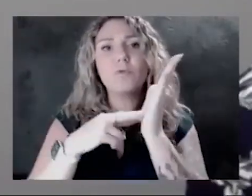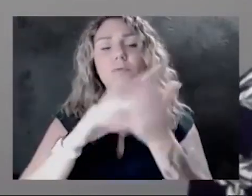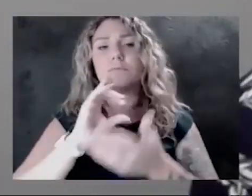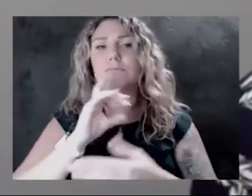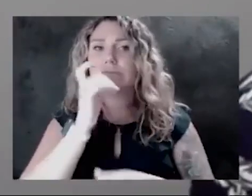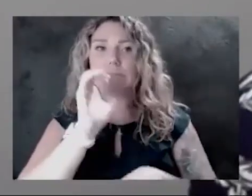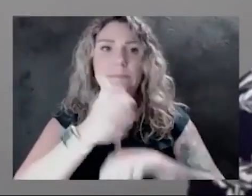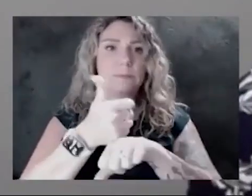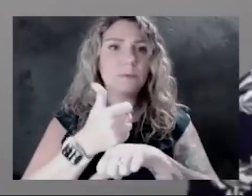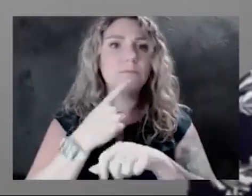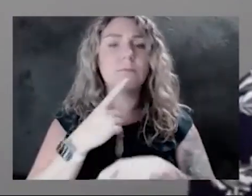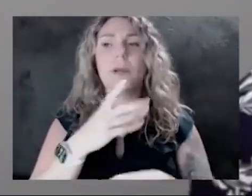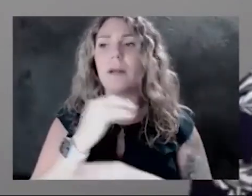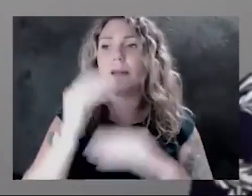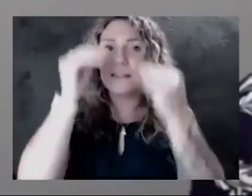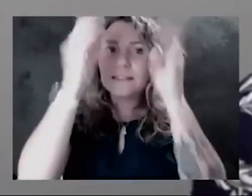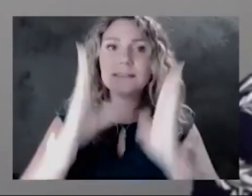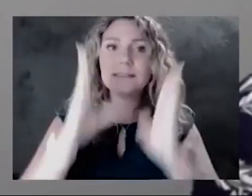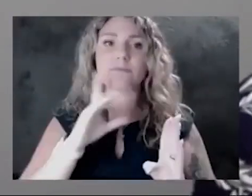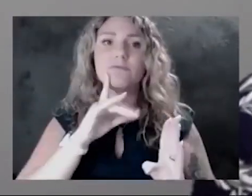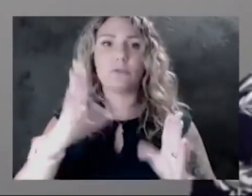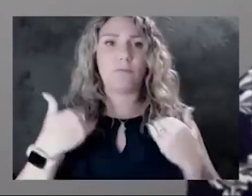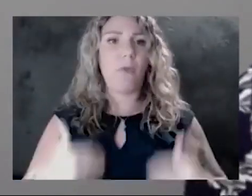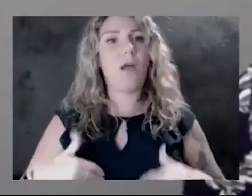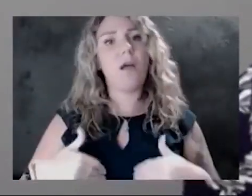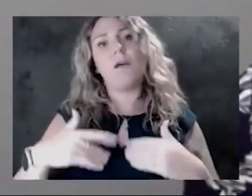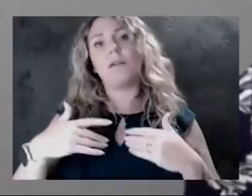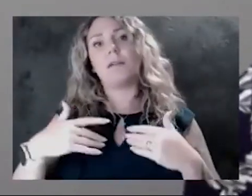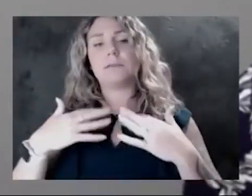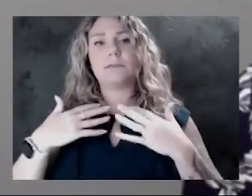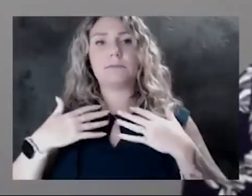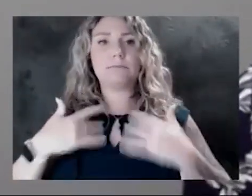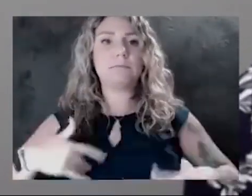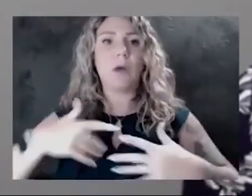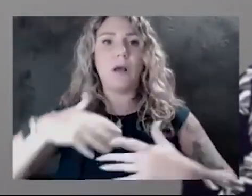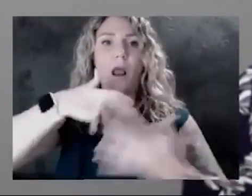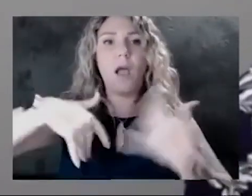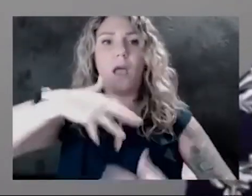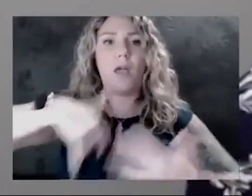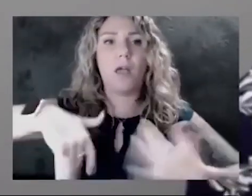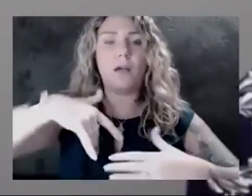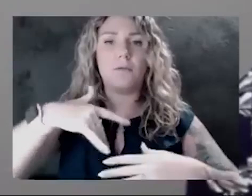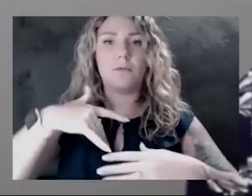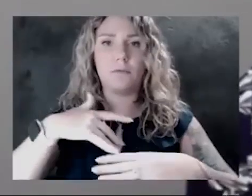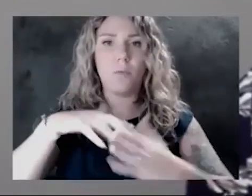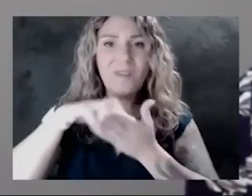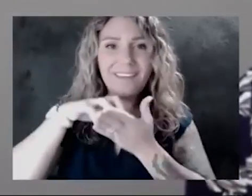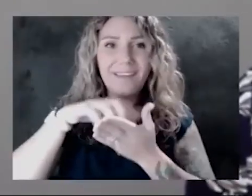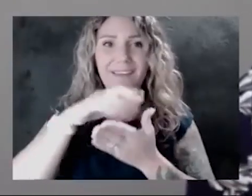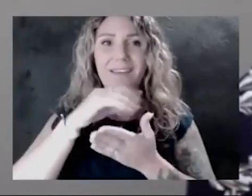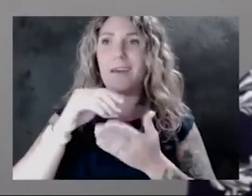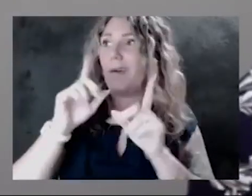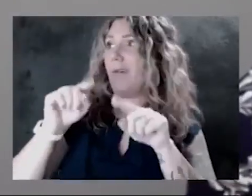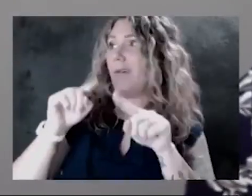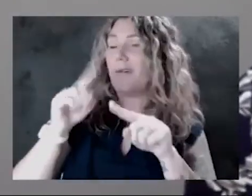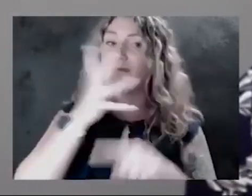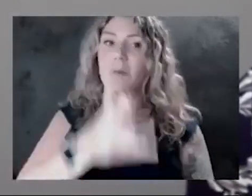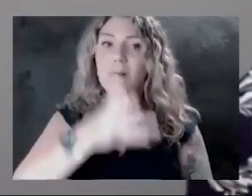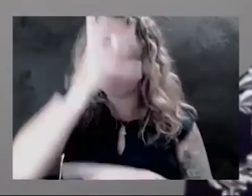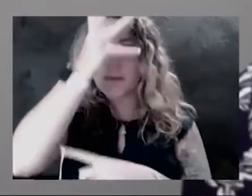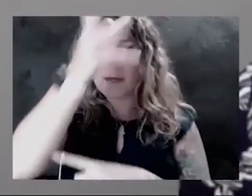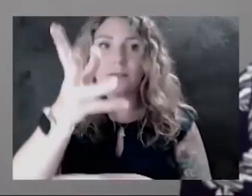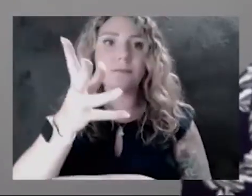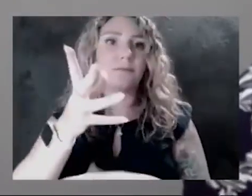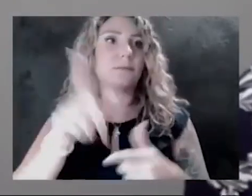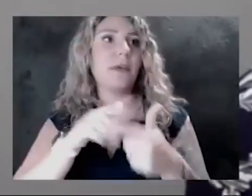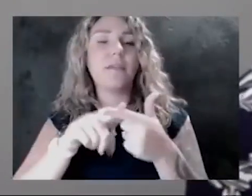who are immunocompromised who are in those same classrooms. These kiddos go home to grandparents and parents who are potentially immunocompromised as well. And so